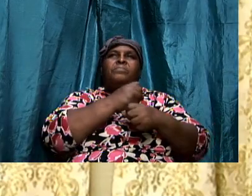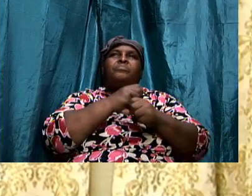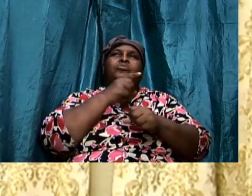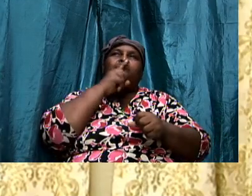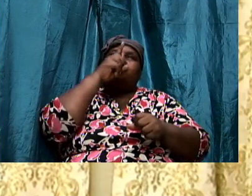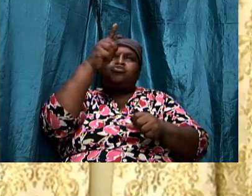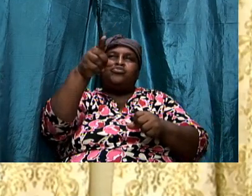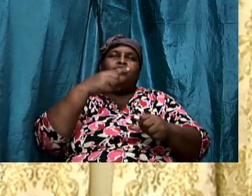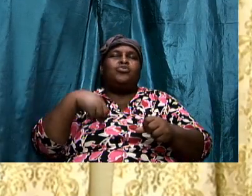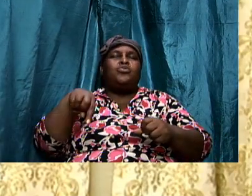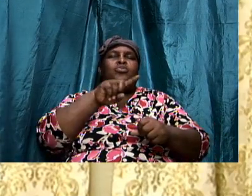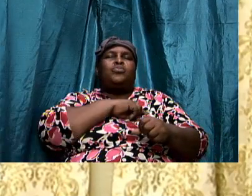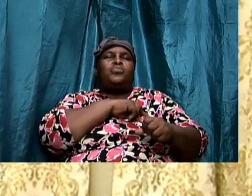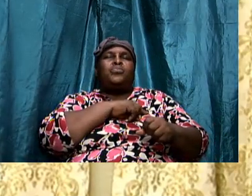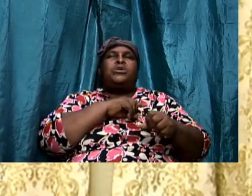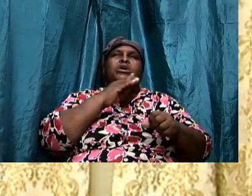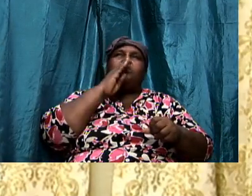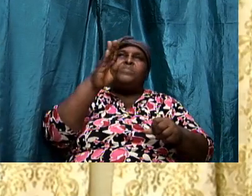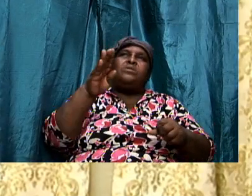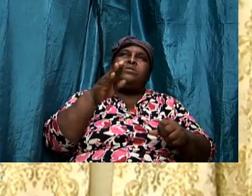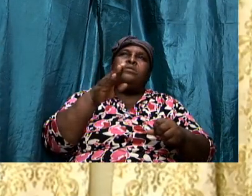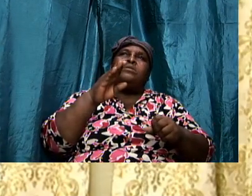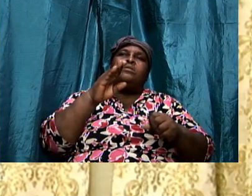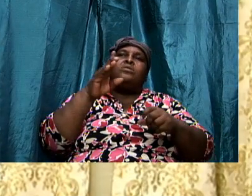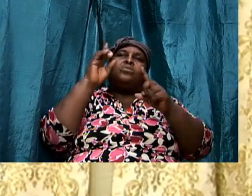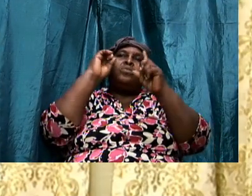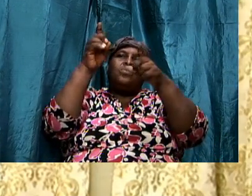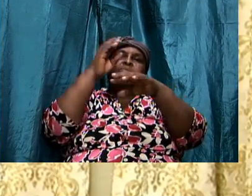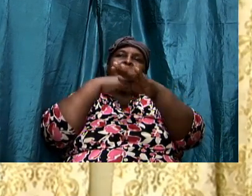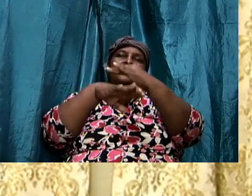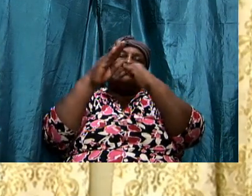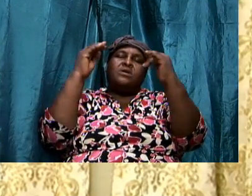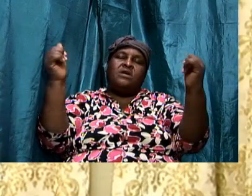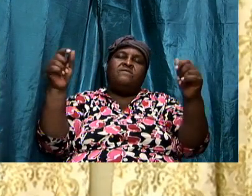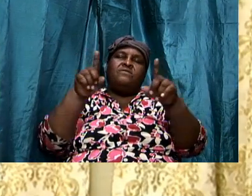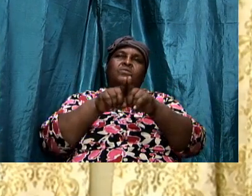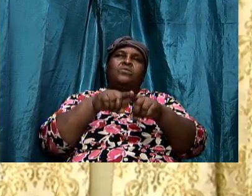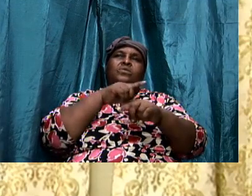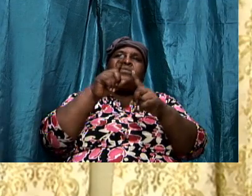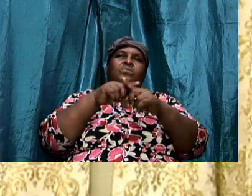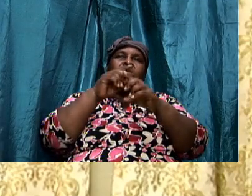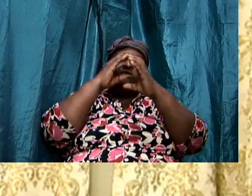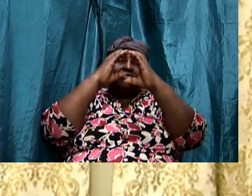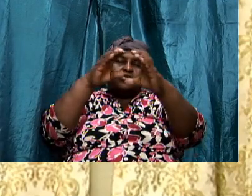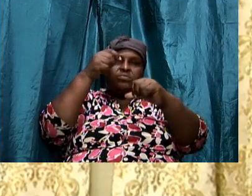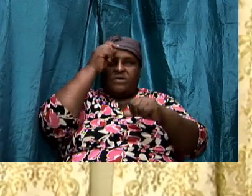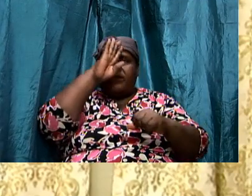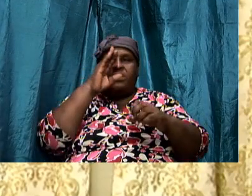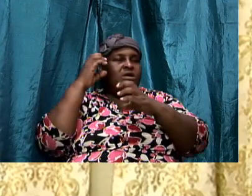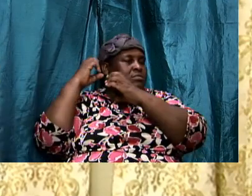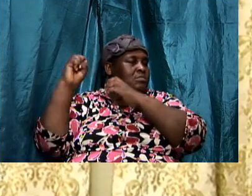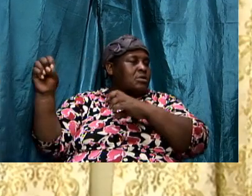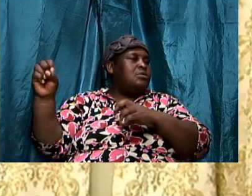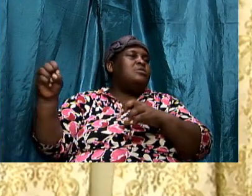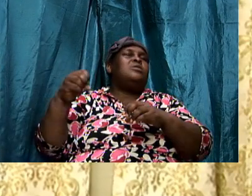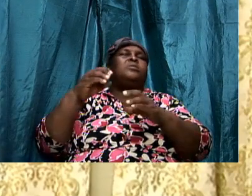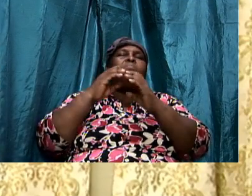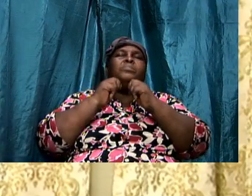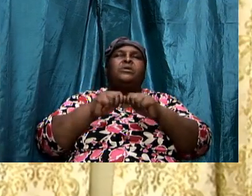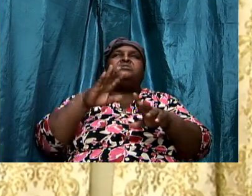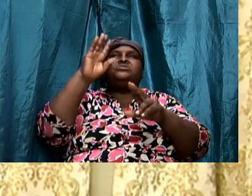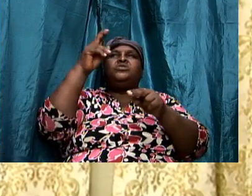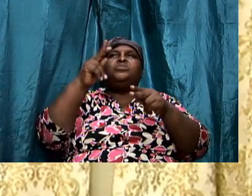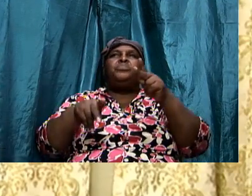that we are going to be there when the trumpet of God sounds. Bless your people. Bless us abundantly.